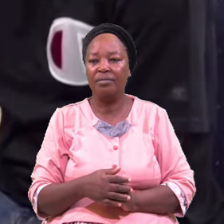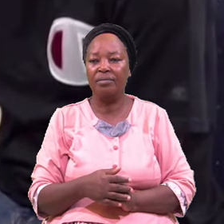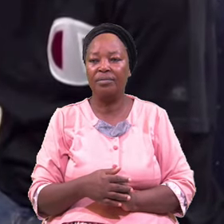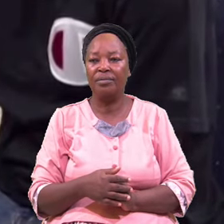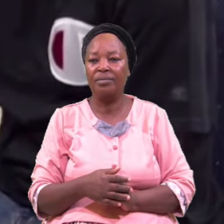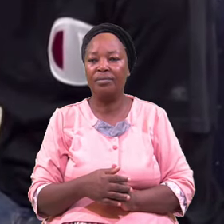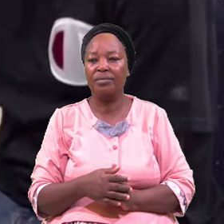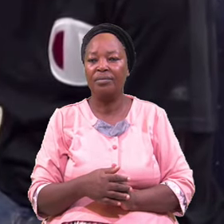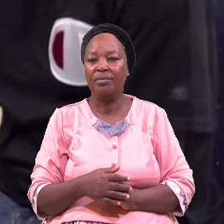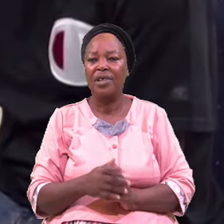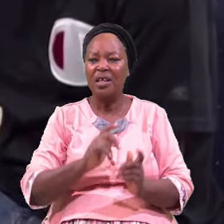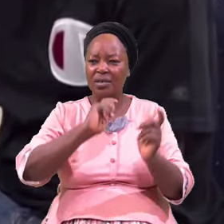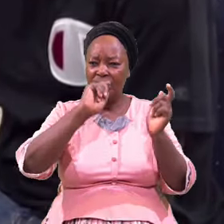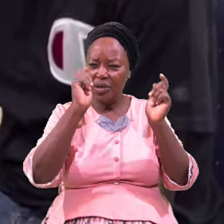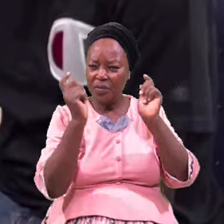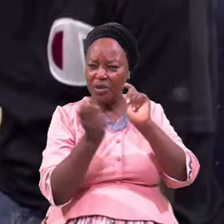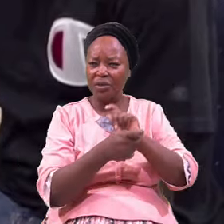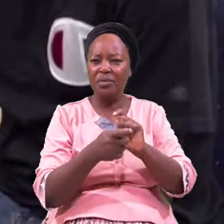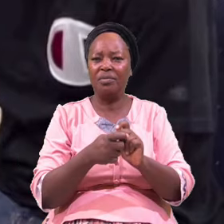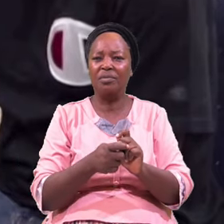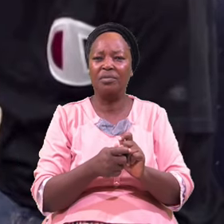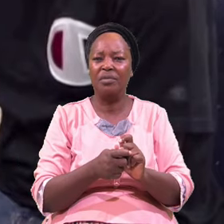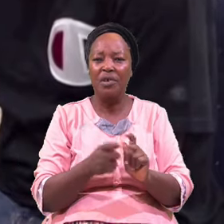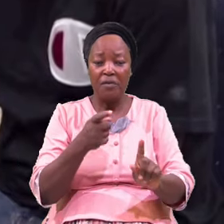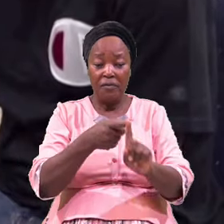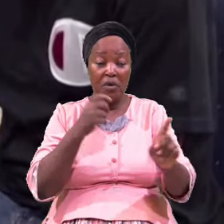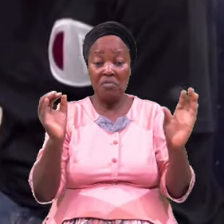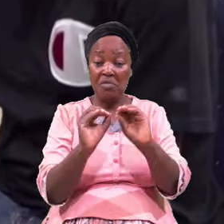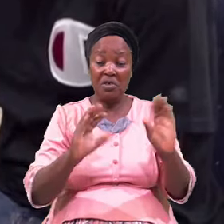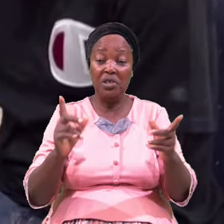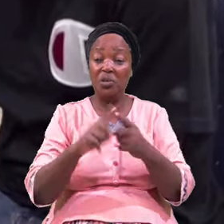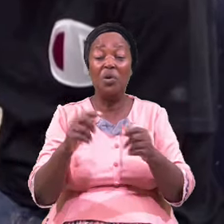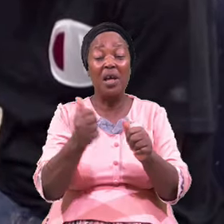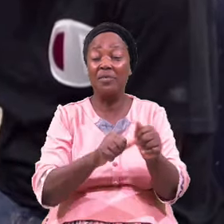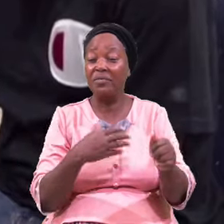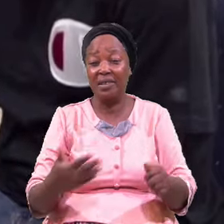Transformation From Nothing To Everything